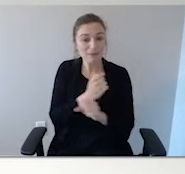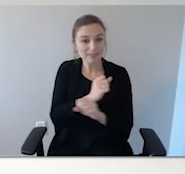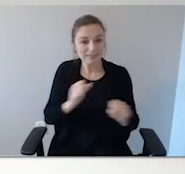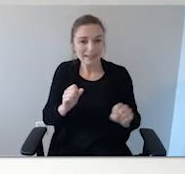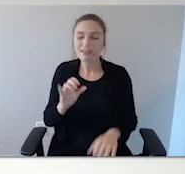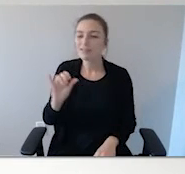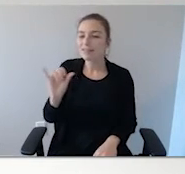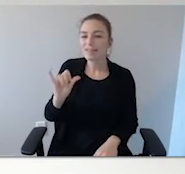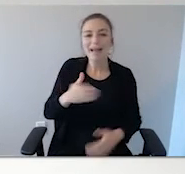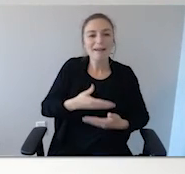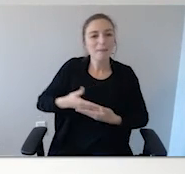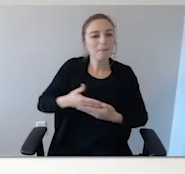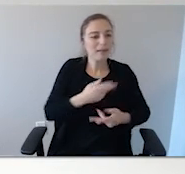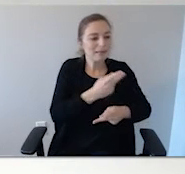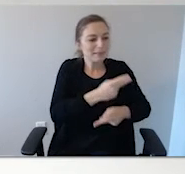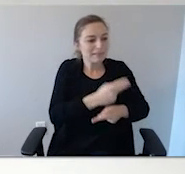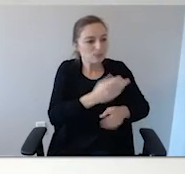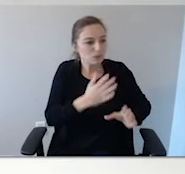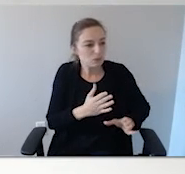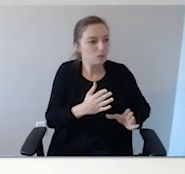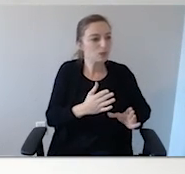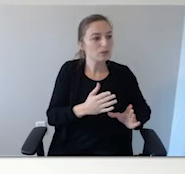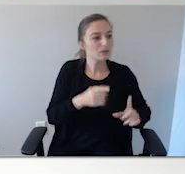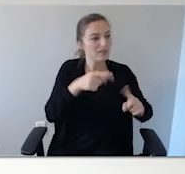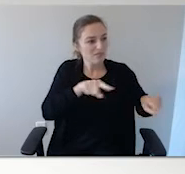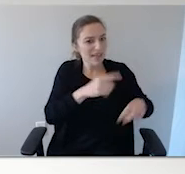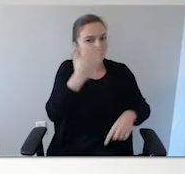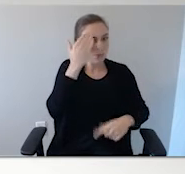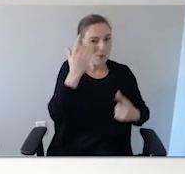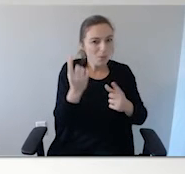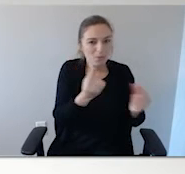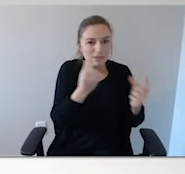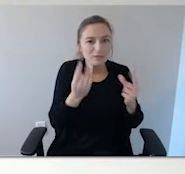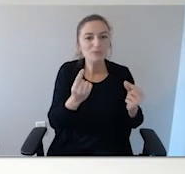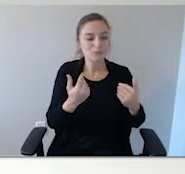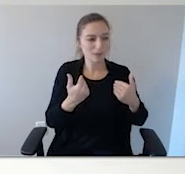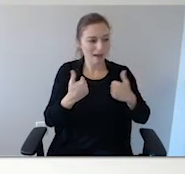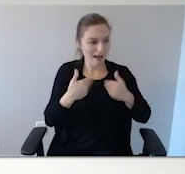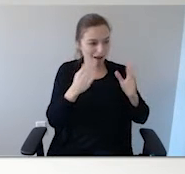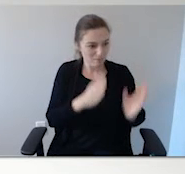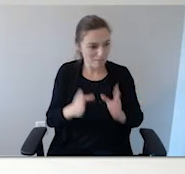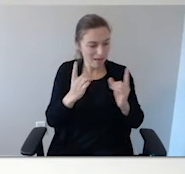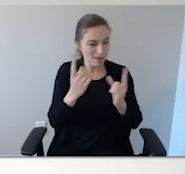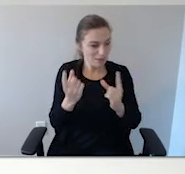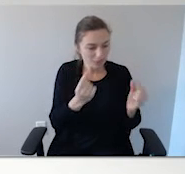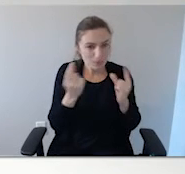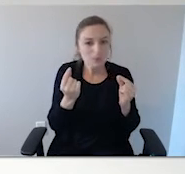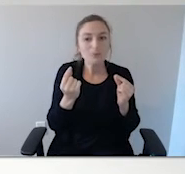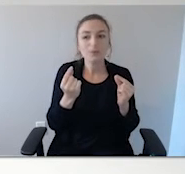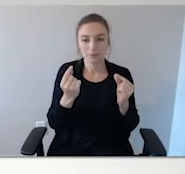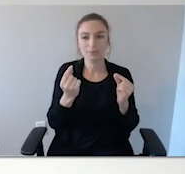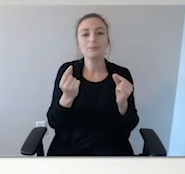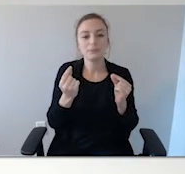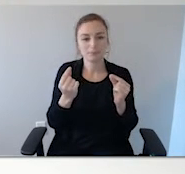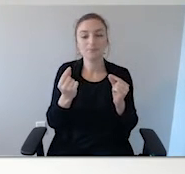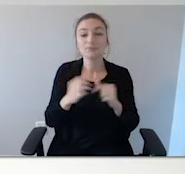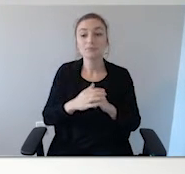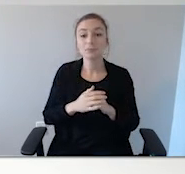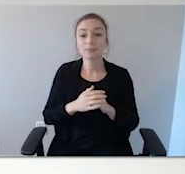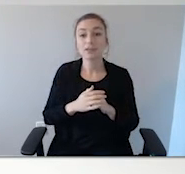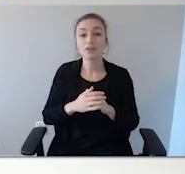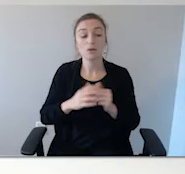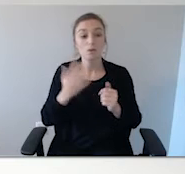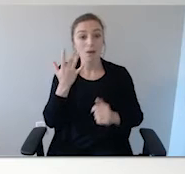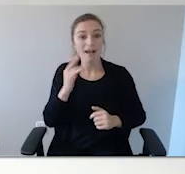of those little tips for a babysitter or anyone so that we have our safety plan in place so that the wandering and elopement can be addressed through